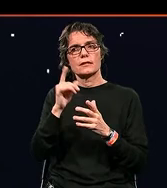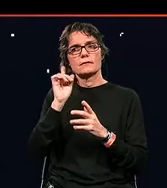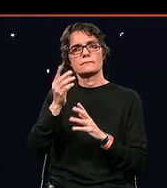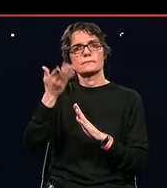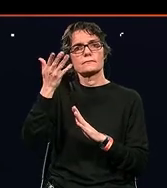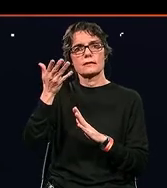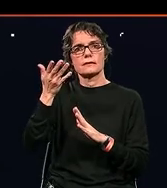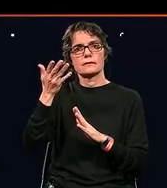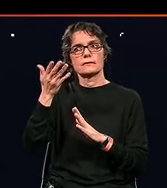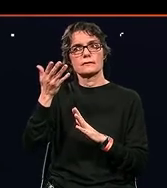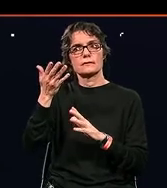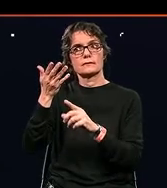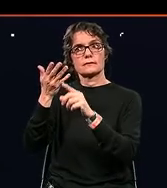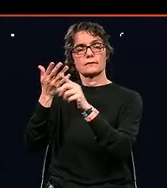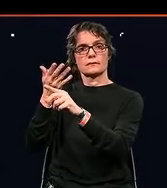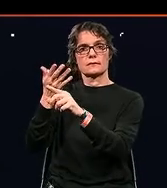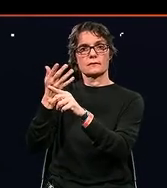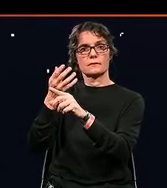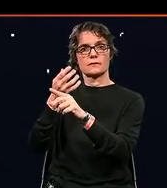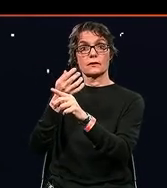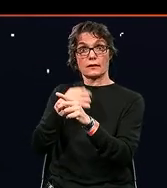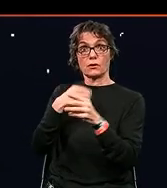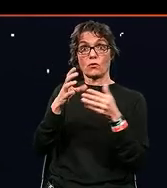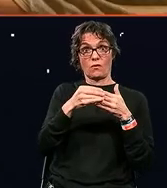leaders remove the blockers.